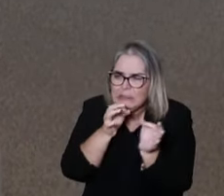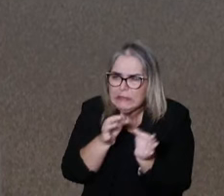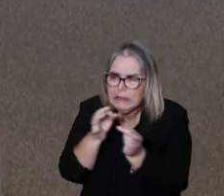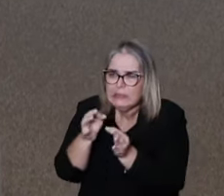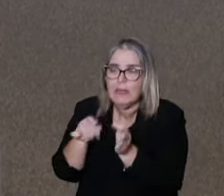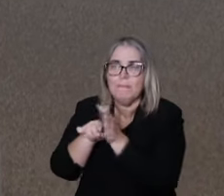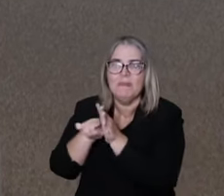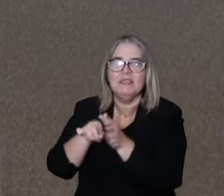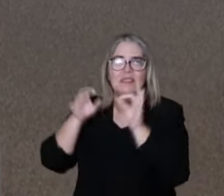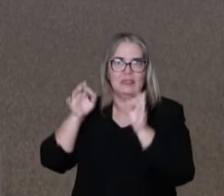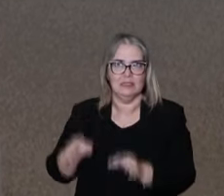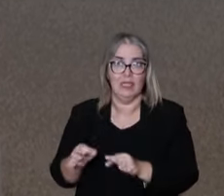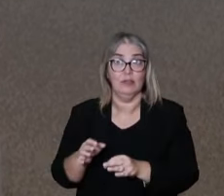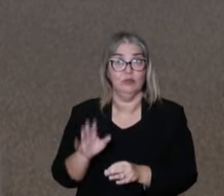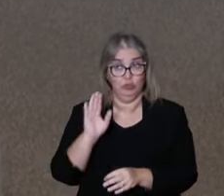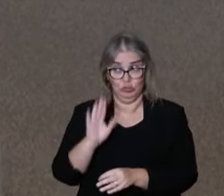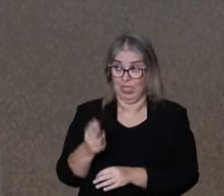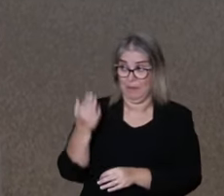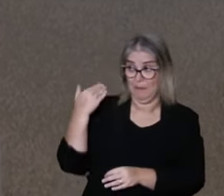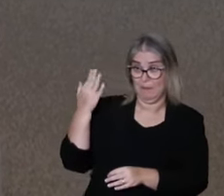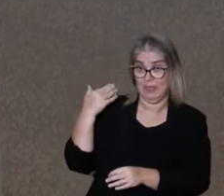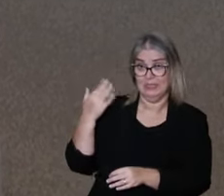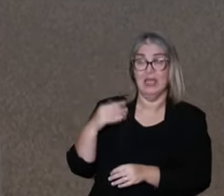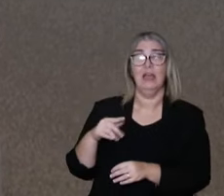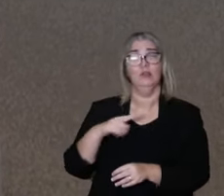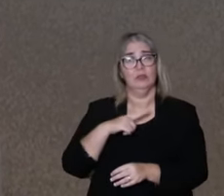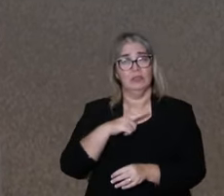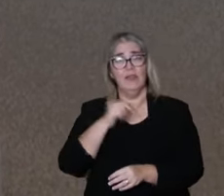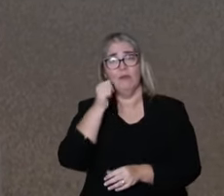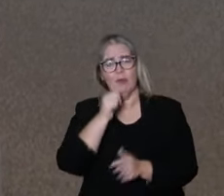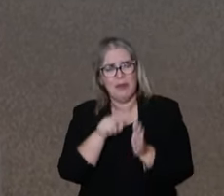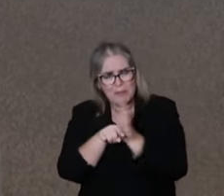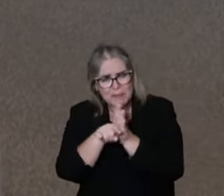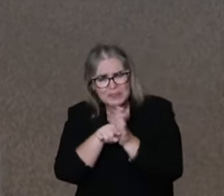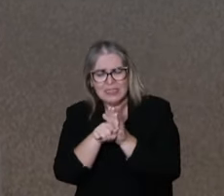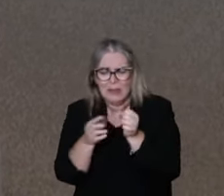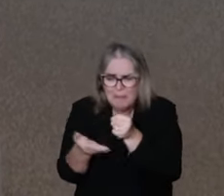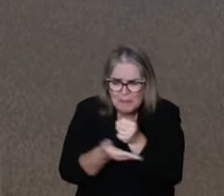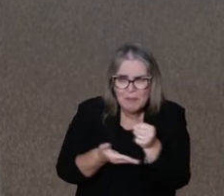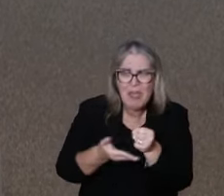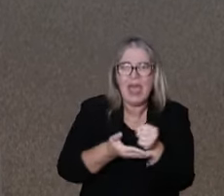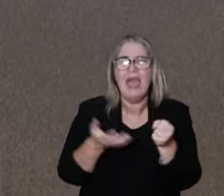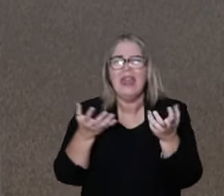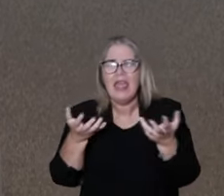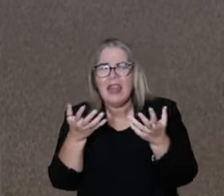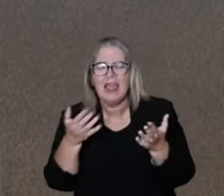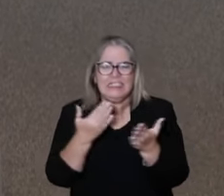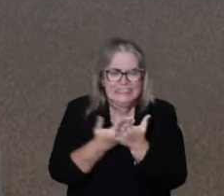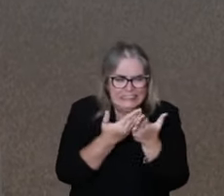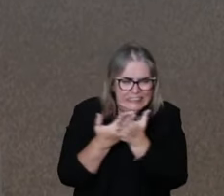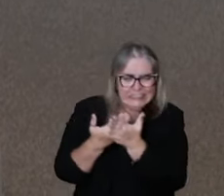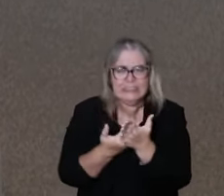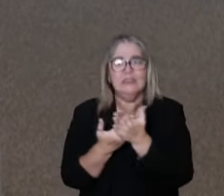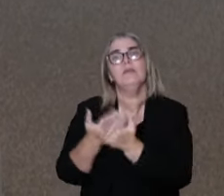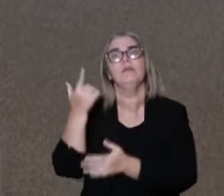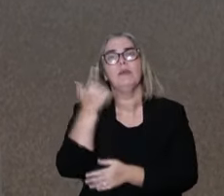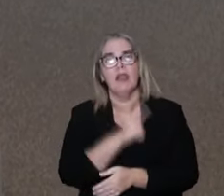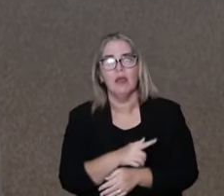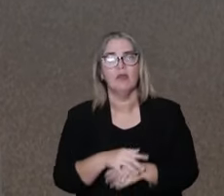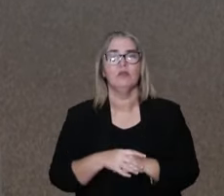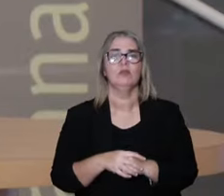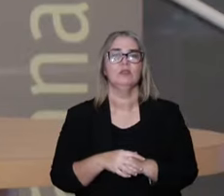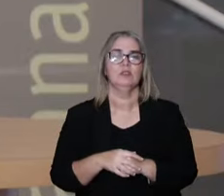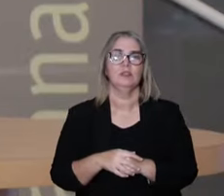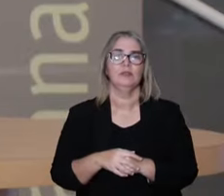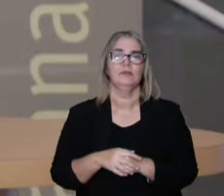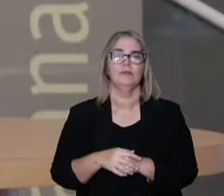There is a researcher of primary care, the Ministry of Health. In 2000, she published her book of primary care, the balance between